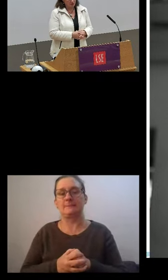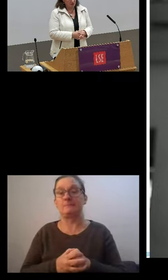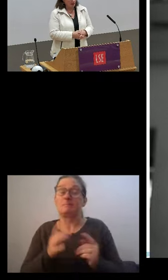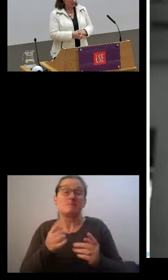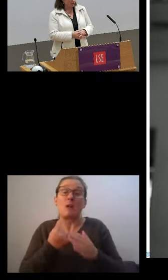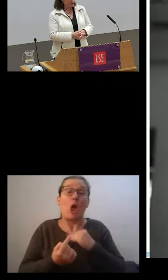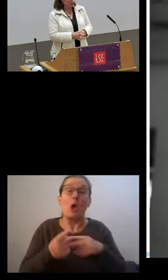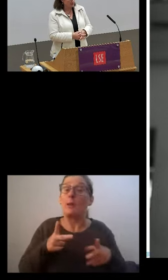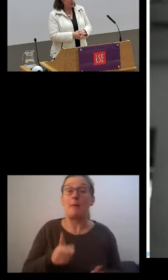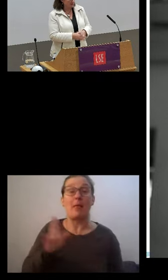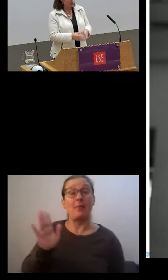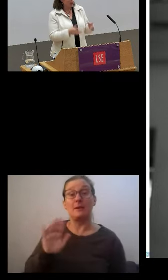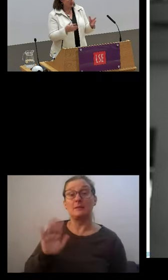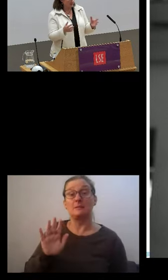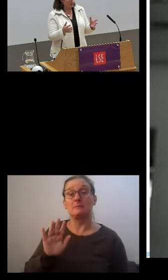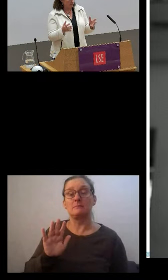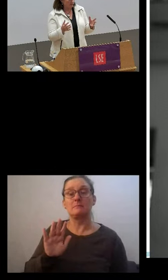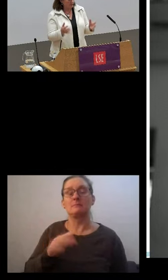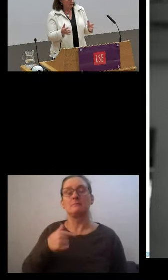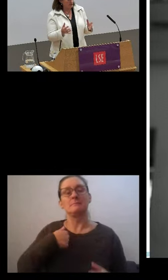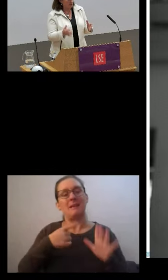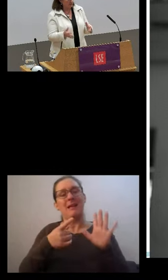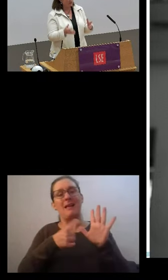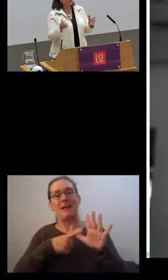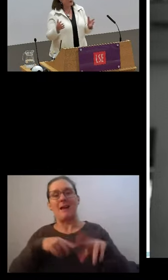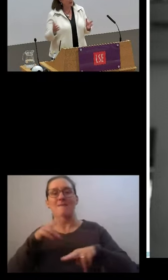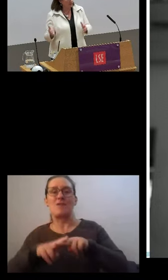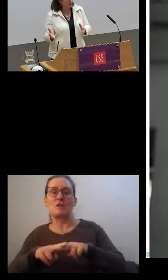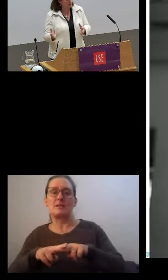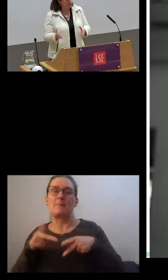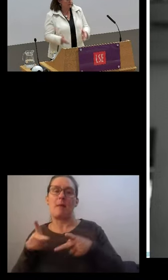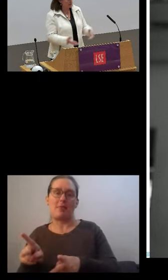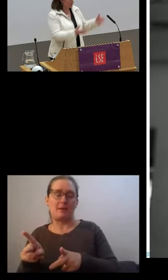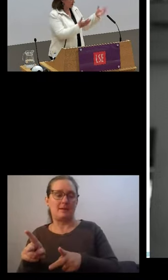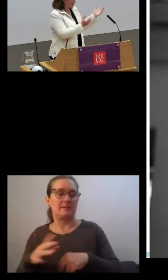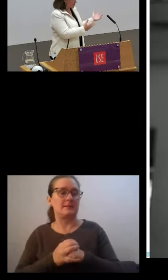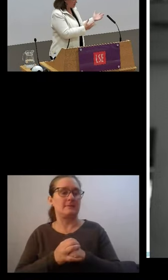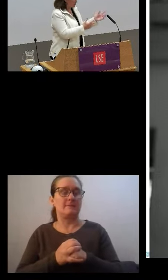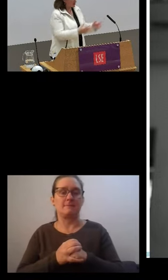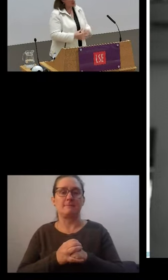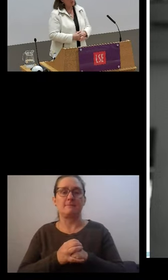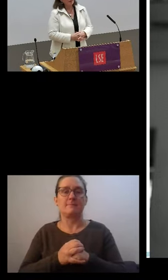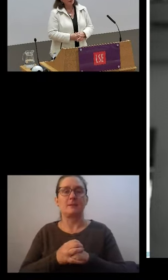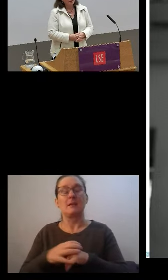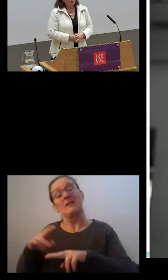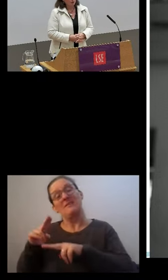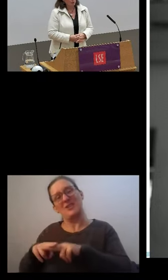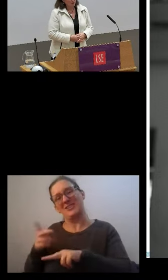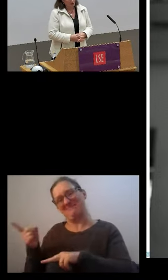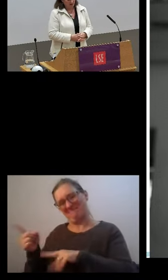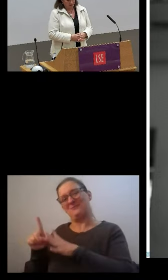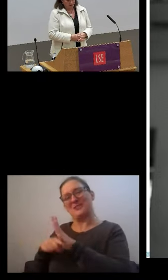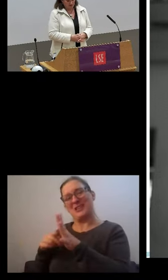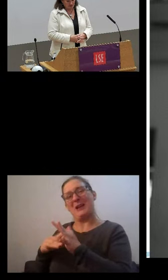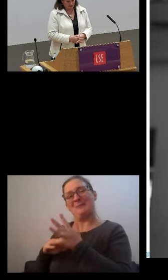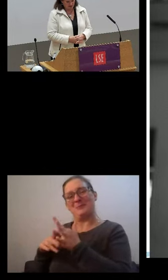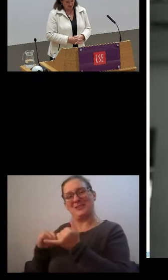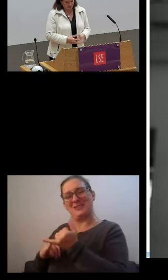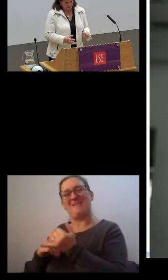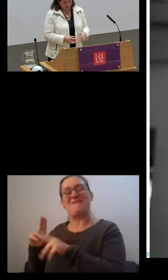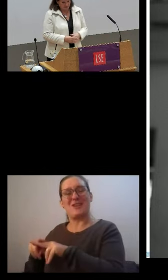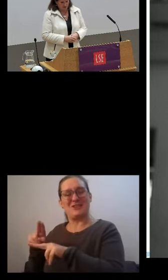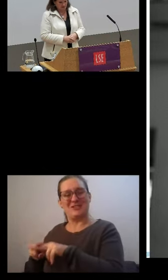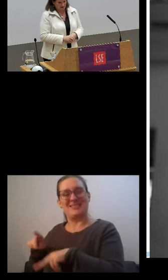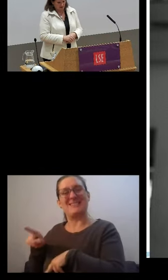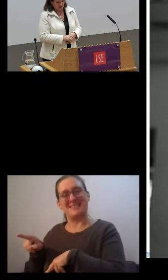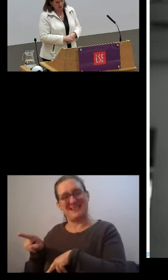showing you the Alkiah Foster method. The Foster in the Alkiah Foster is Professor James Foster, who will be discussing